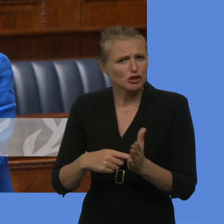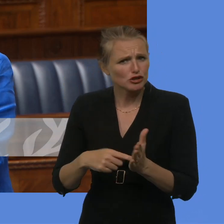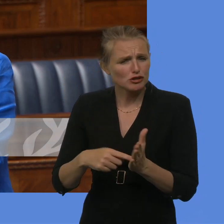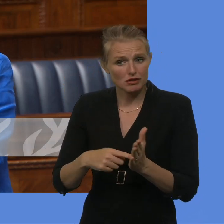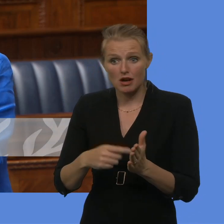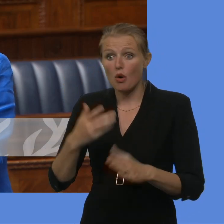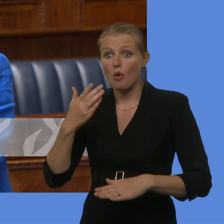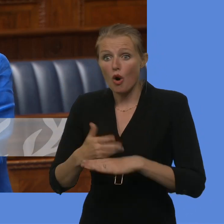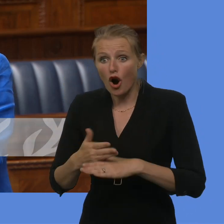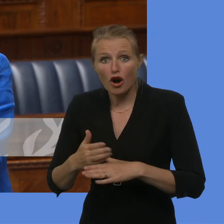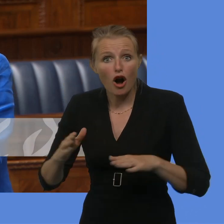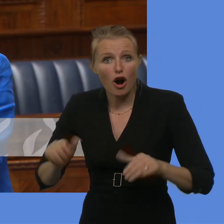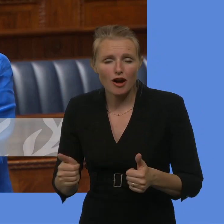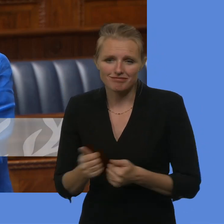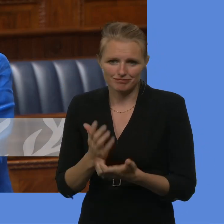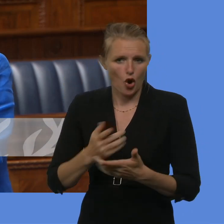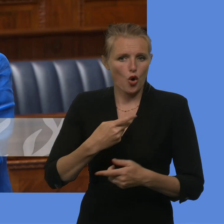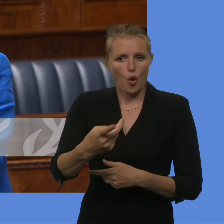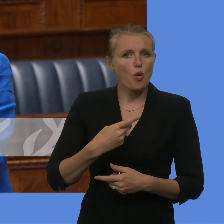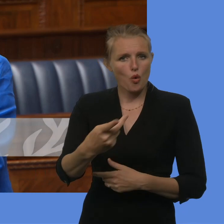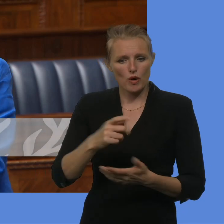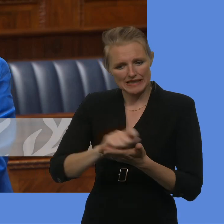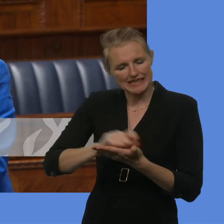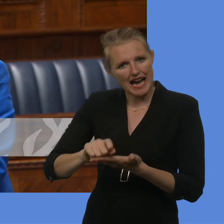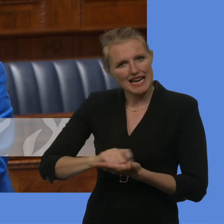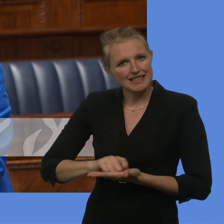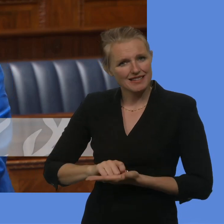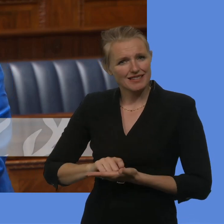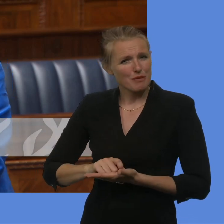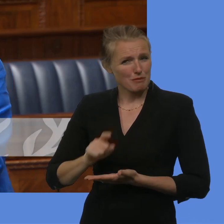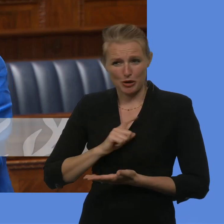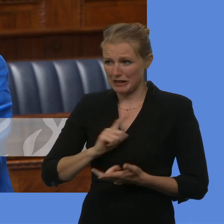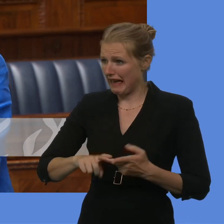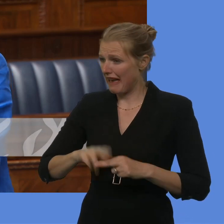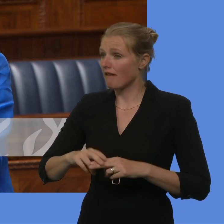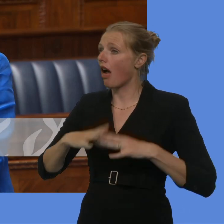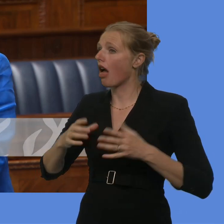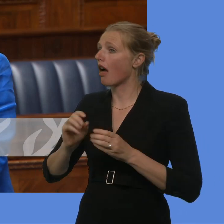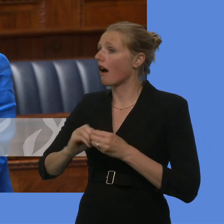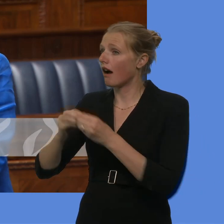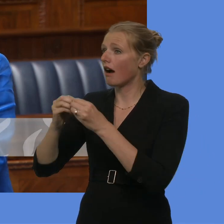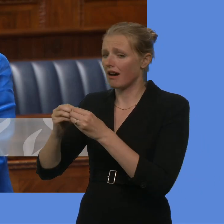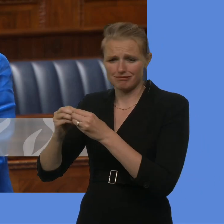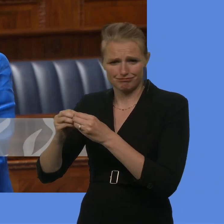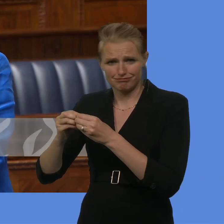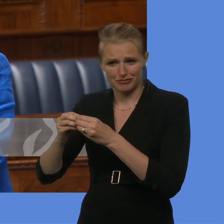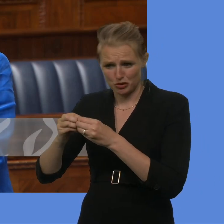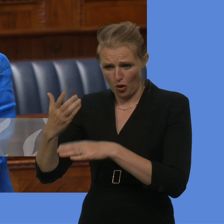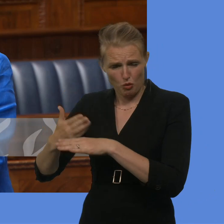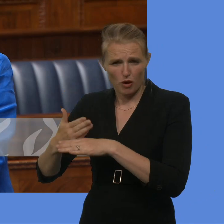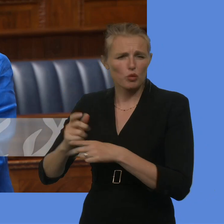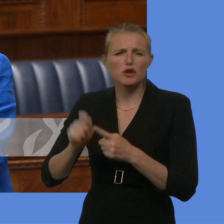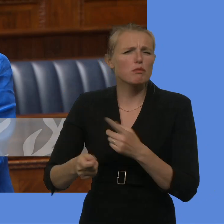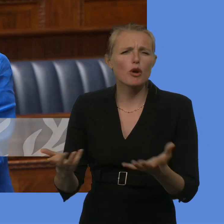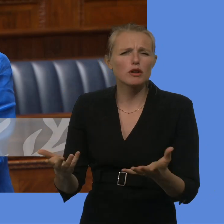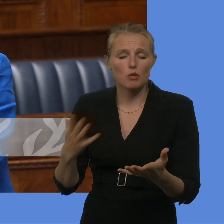effective it must be co-designed, it must be something that works. Otherwise, what is the point of doing it? We want this to be effective and we want it to work, and we want it to